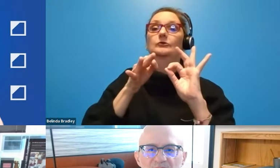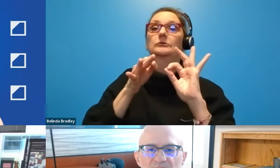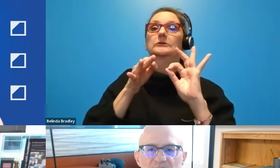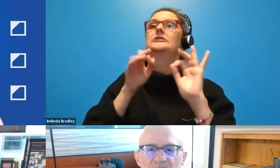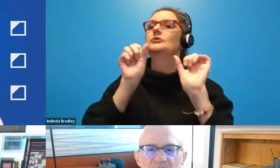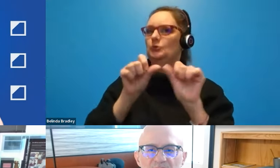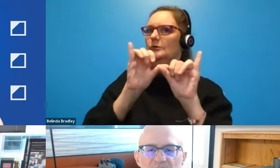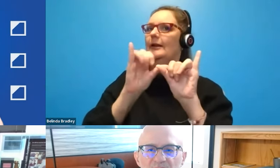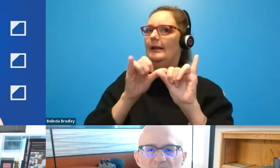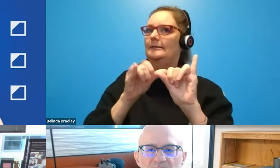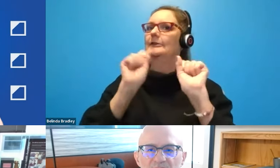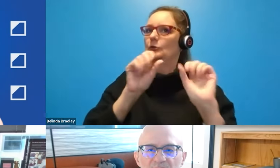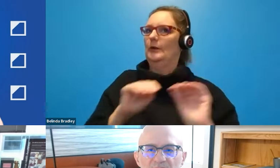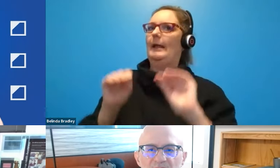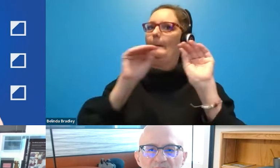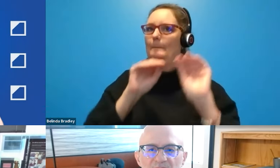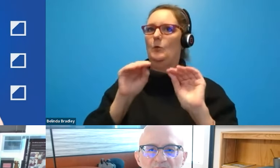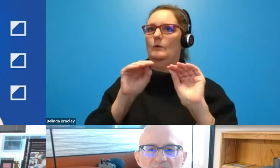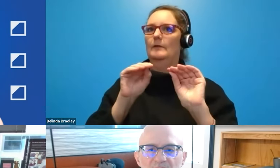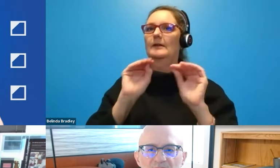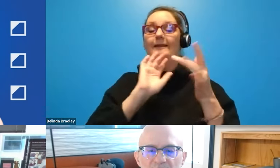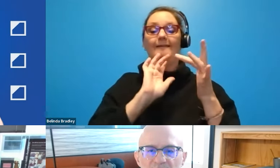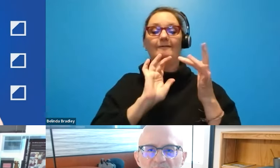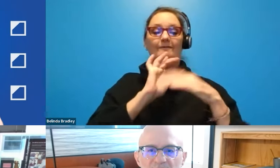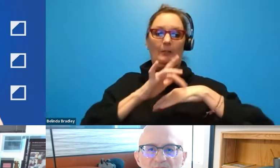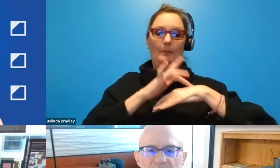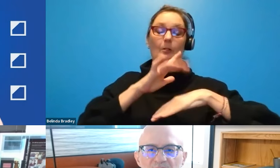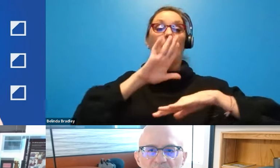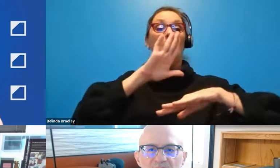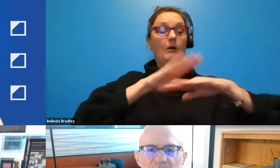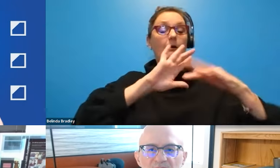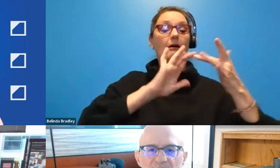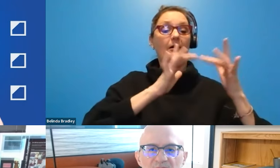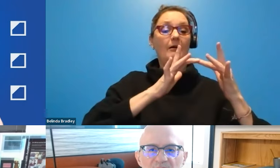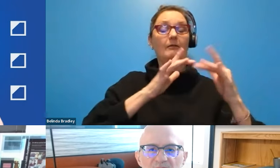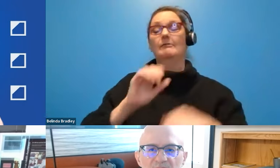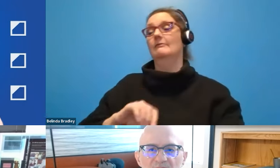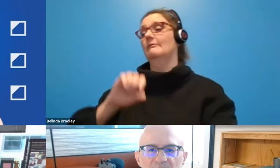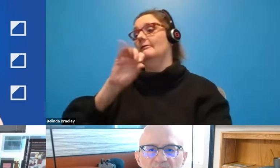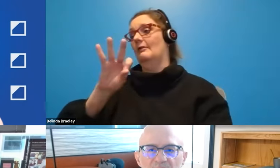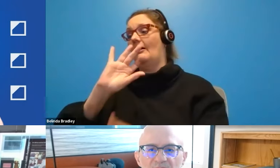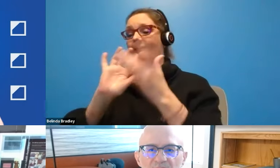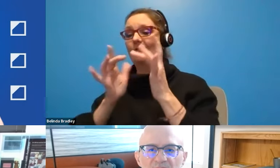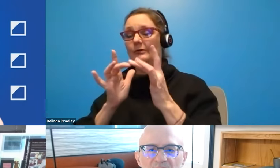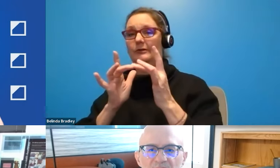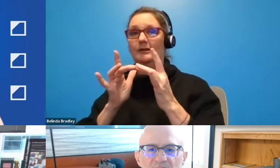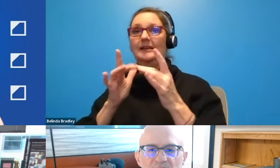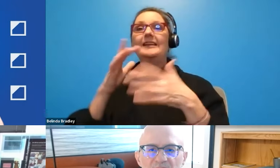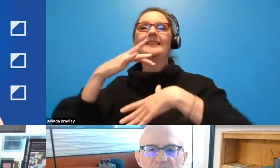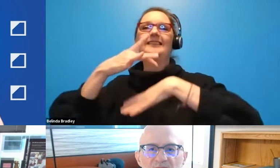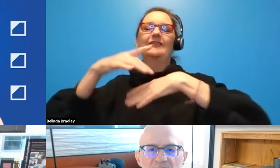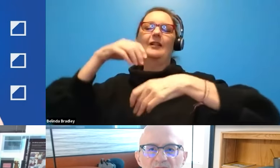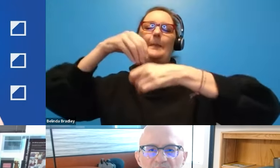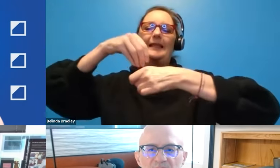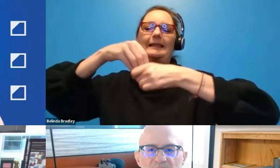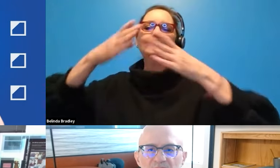I'm that one's just come out and it's in Windows Insider Builds today. So thank you. Thank you for the feedback. It's a great question.